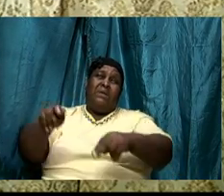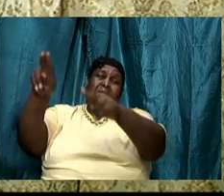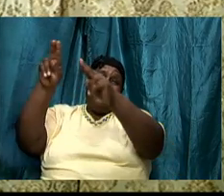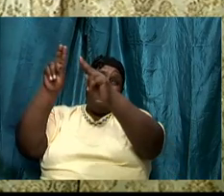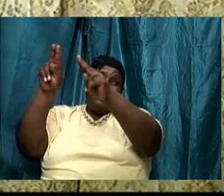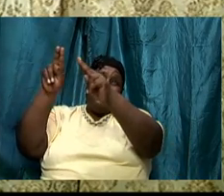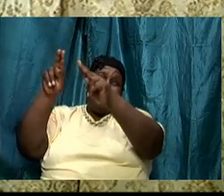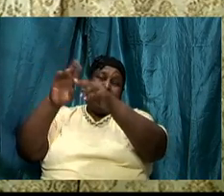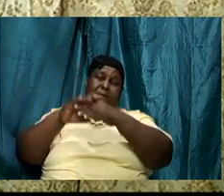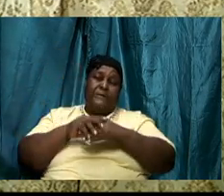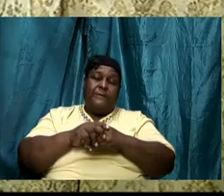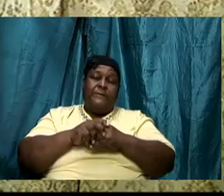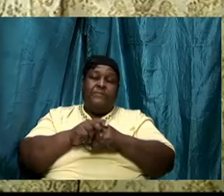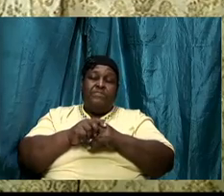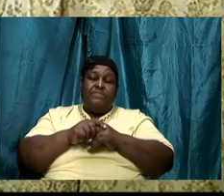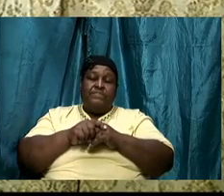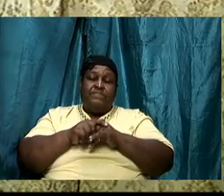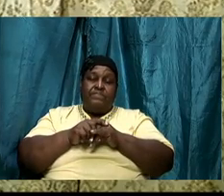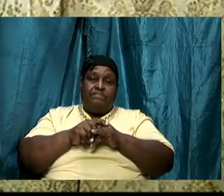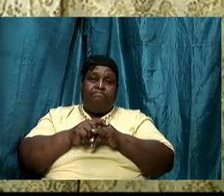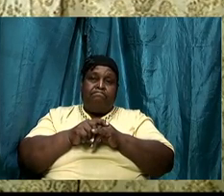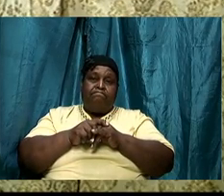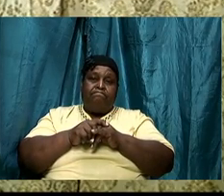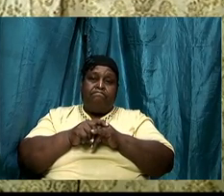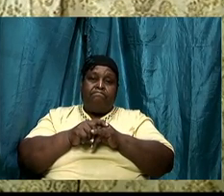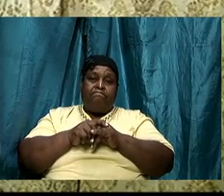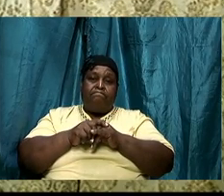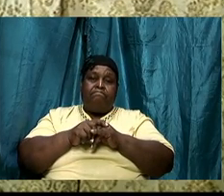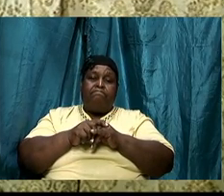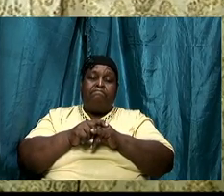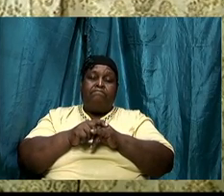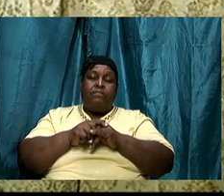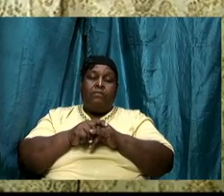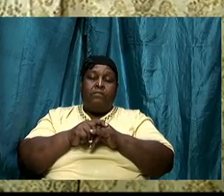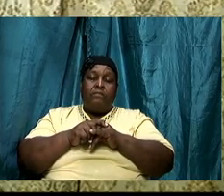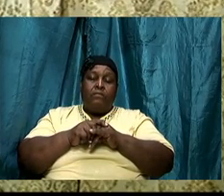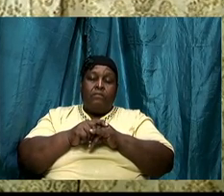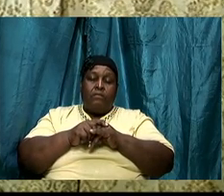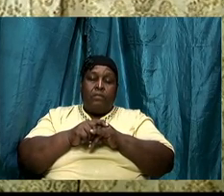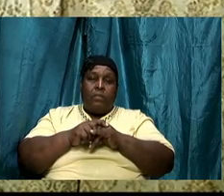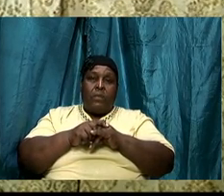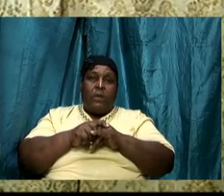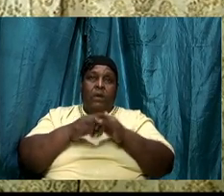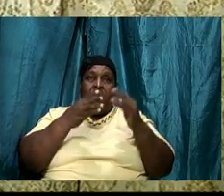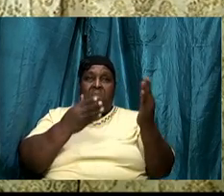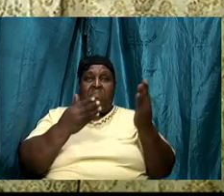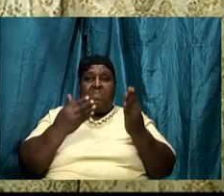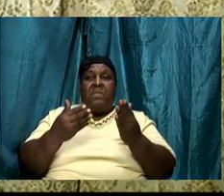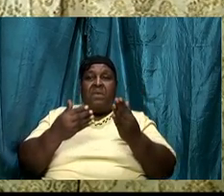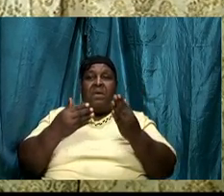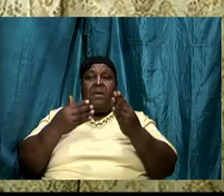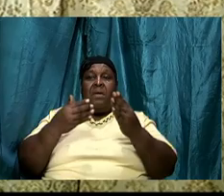of Blue Mountain and we carry our blankets